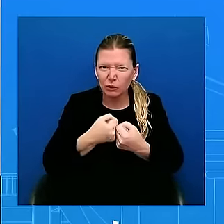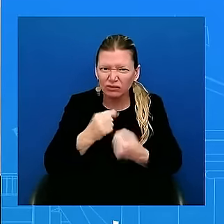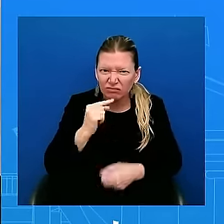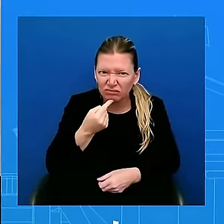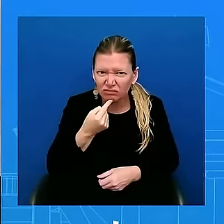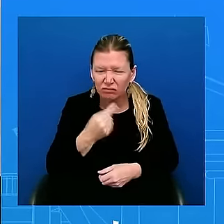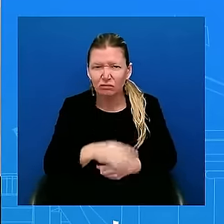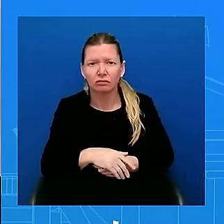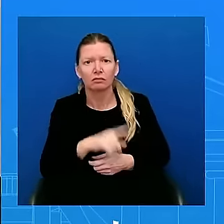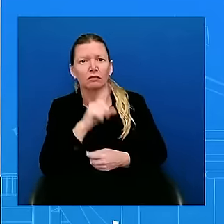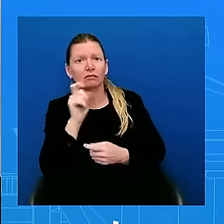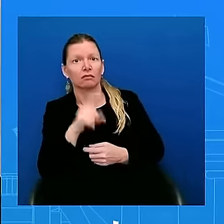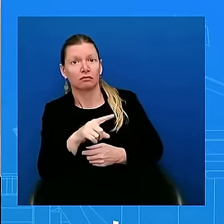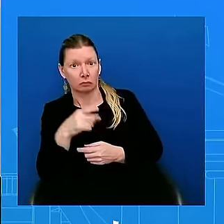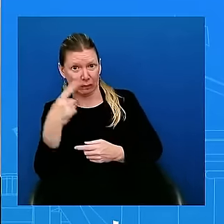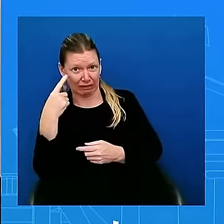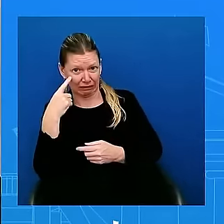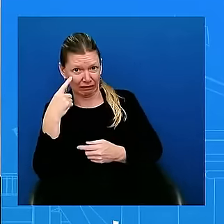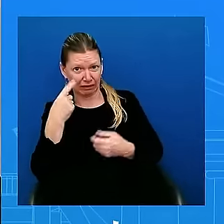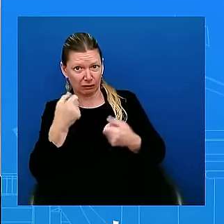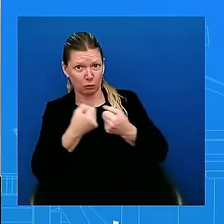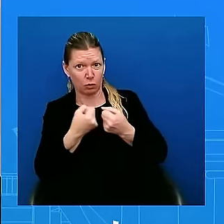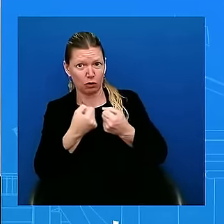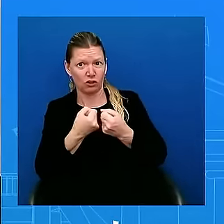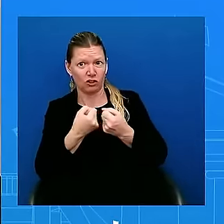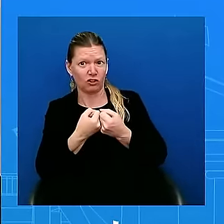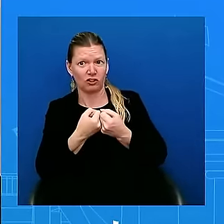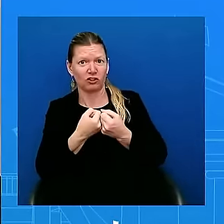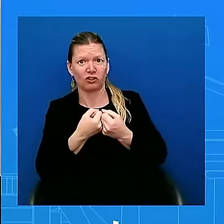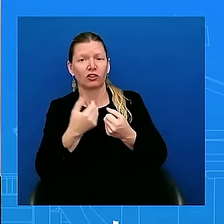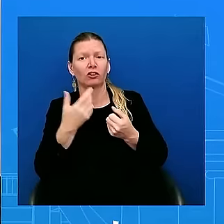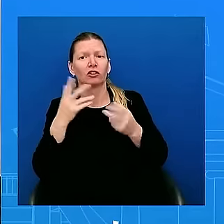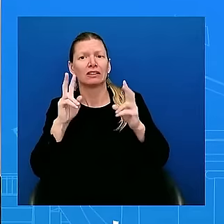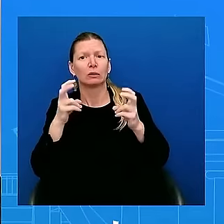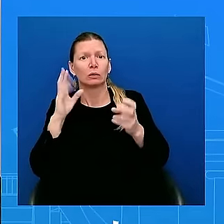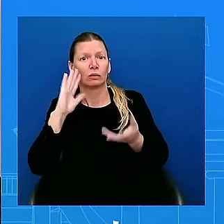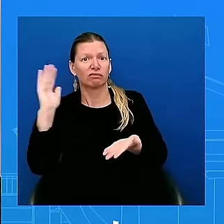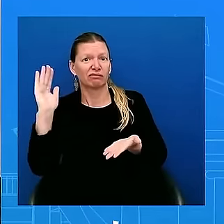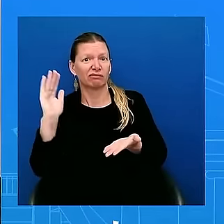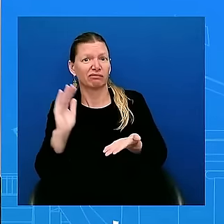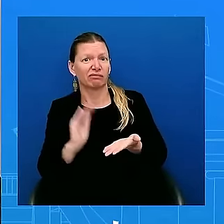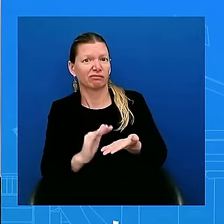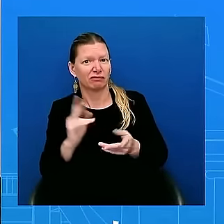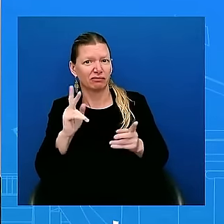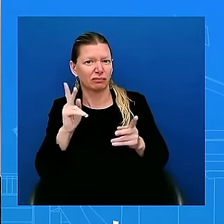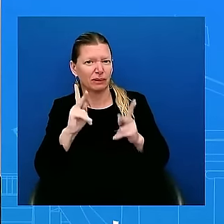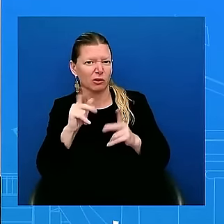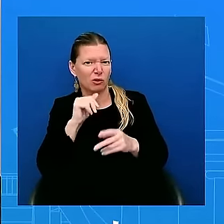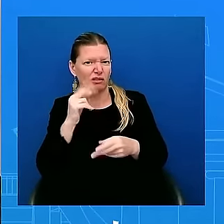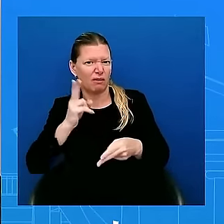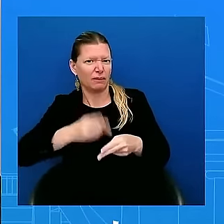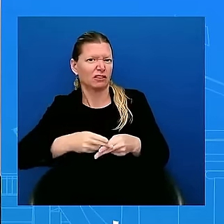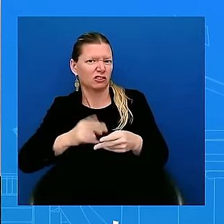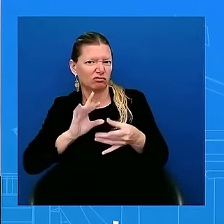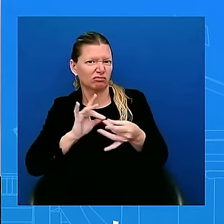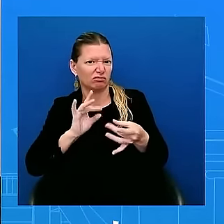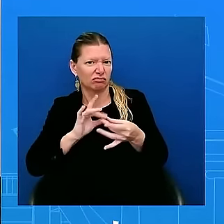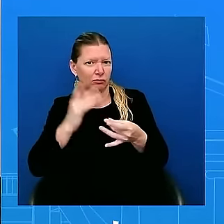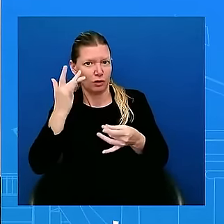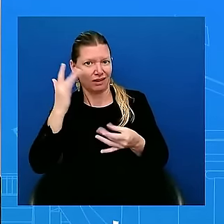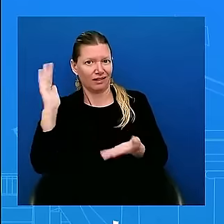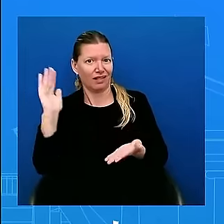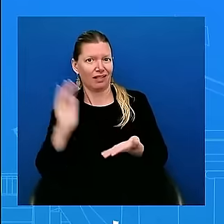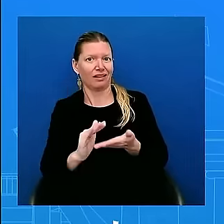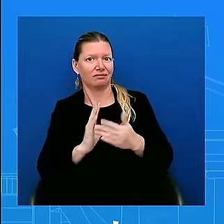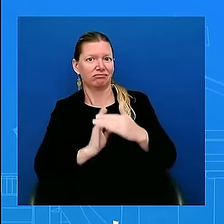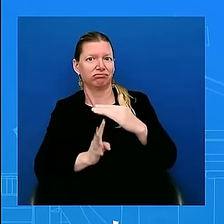of a talking point now if there was less migration to the border? Say, if somebody had addressed root causes of migration. Wait, hold